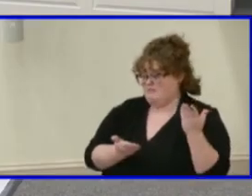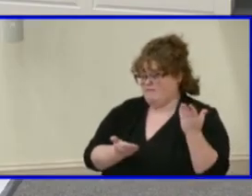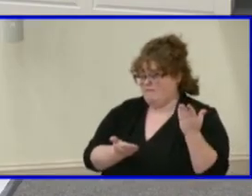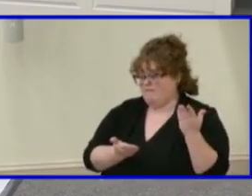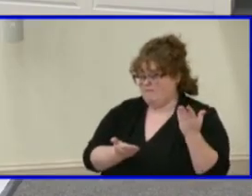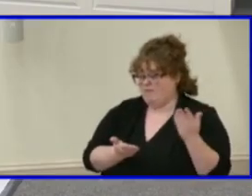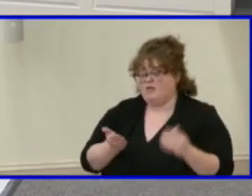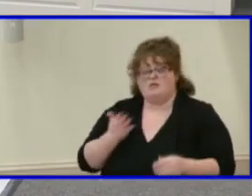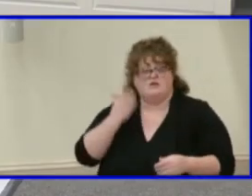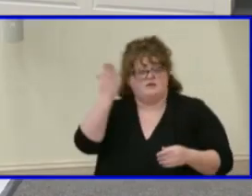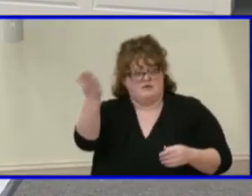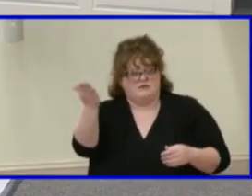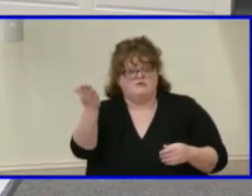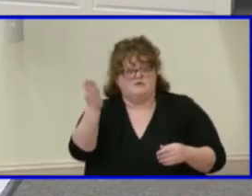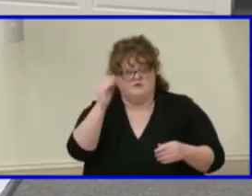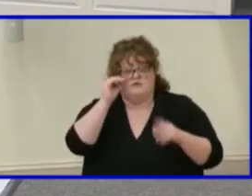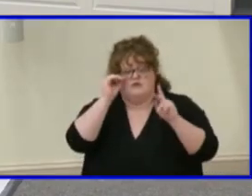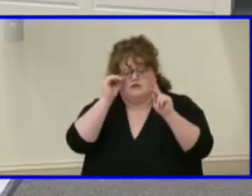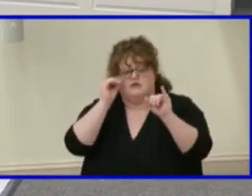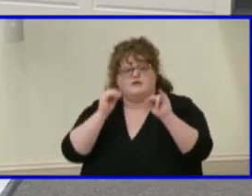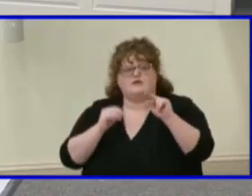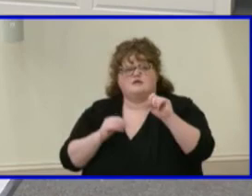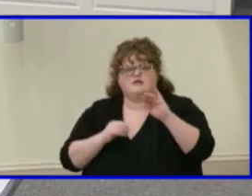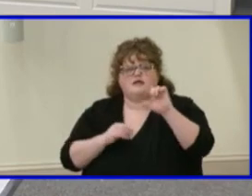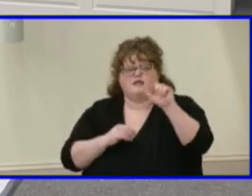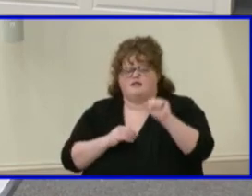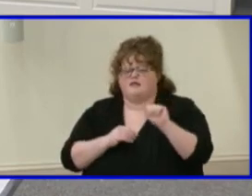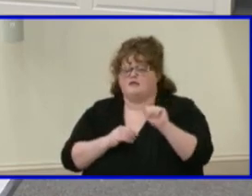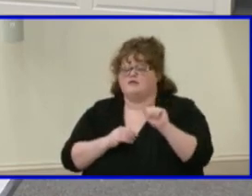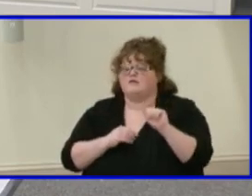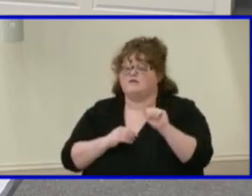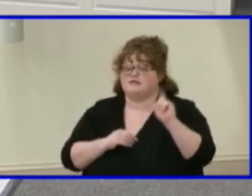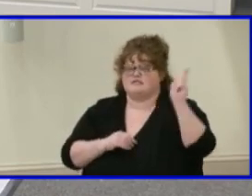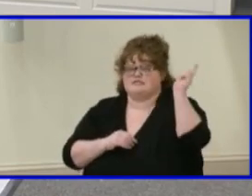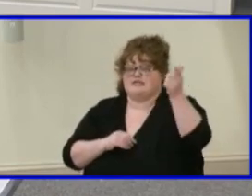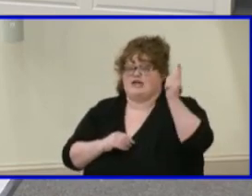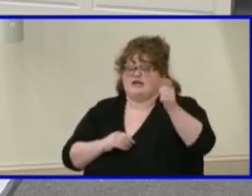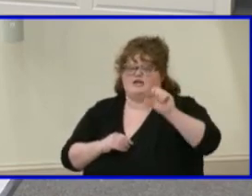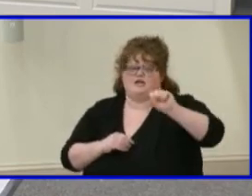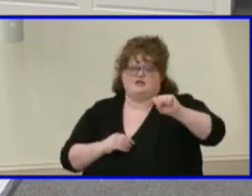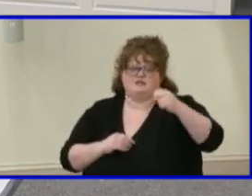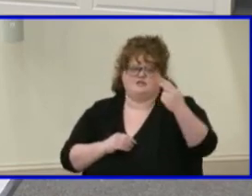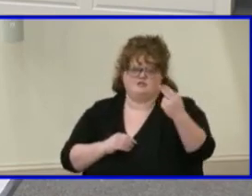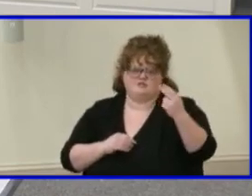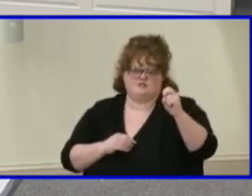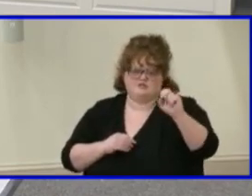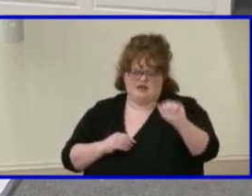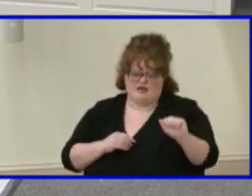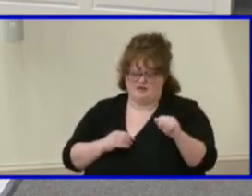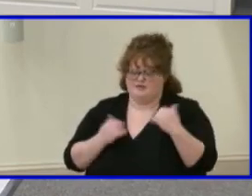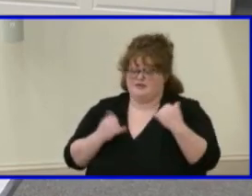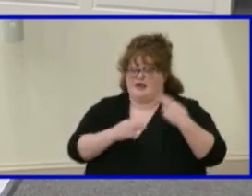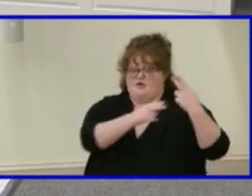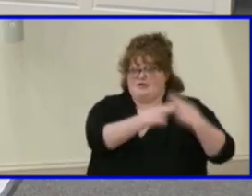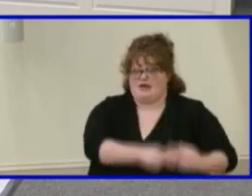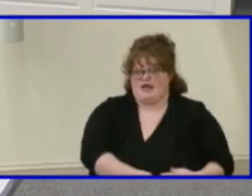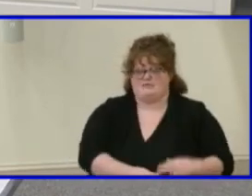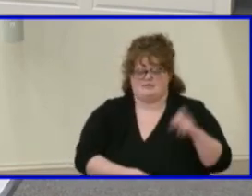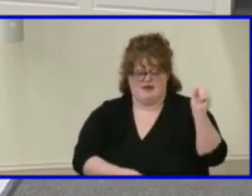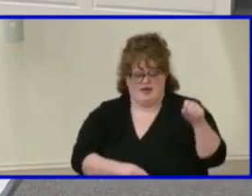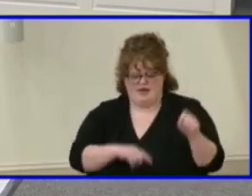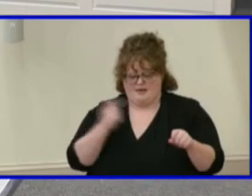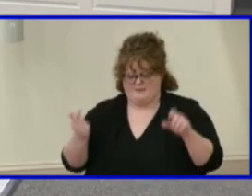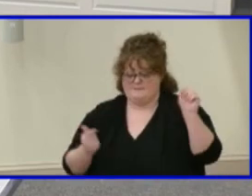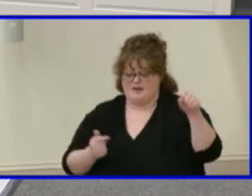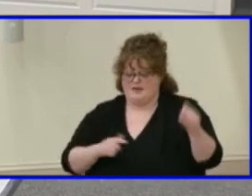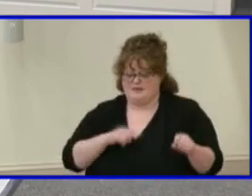So moved. So They moved by Ms. Kinsella is there second. Second. Seconded by Ms. Shea. Roll call vote. Ms. Atkins. Aye. Ms. Kinsella. Aye. Ms.